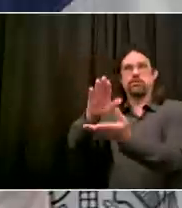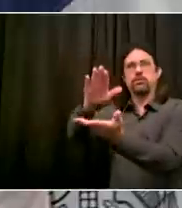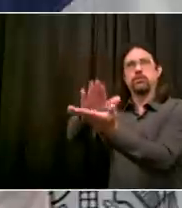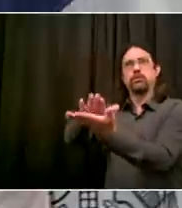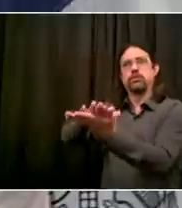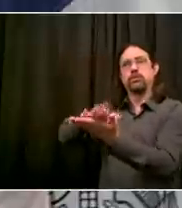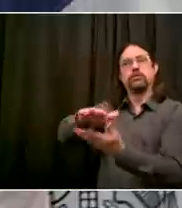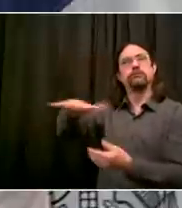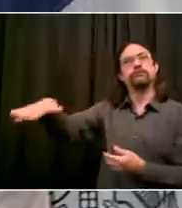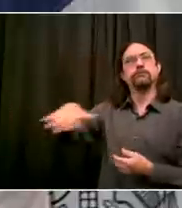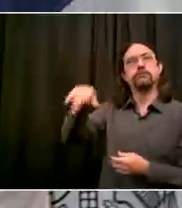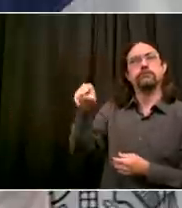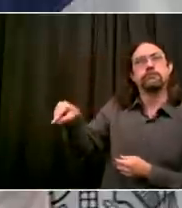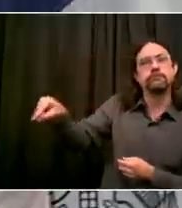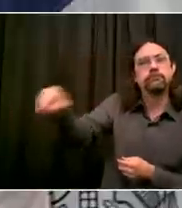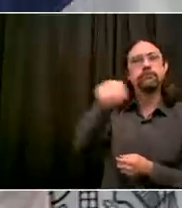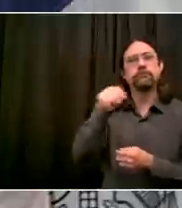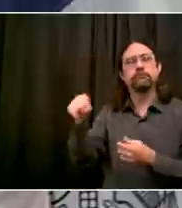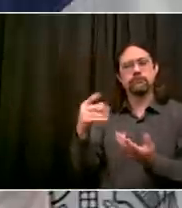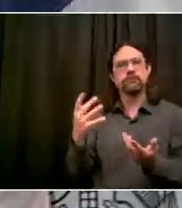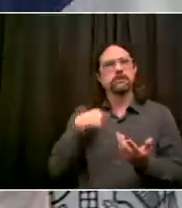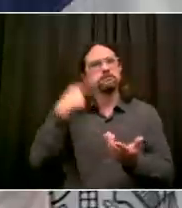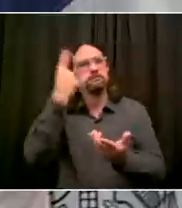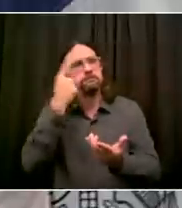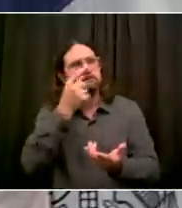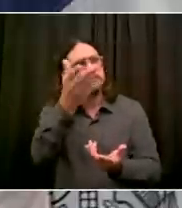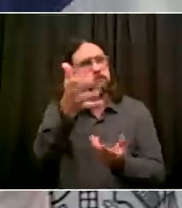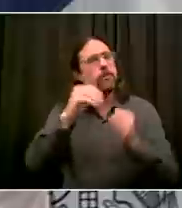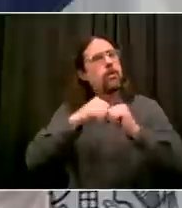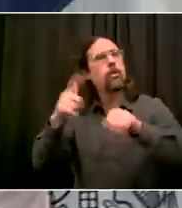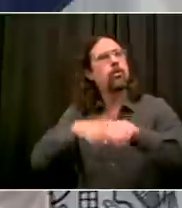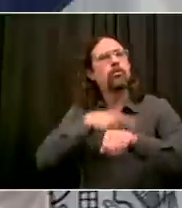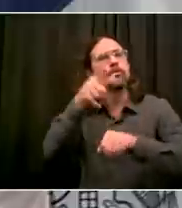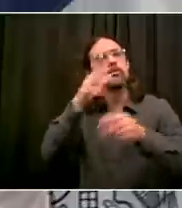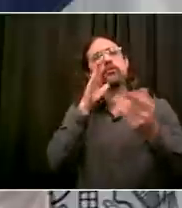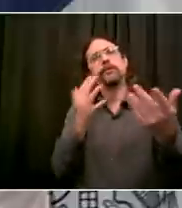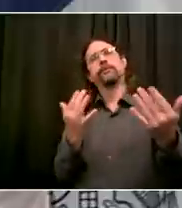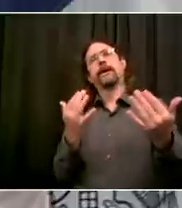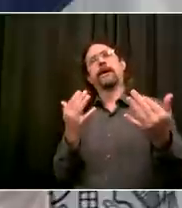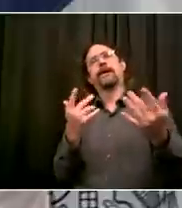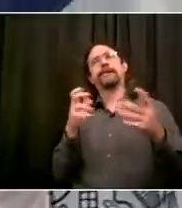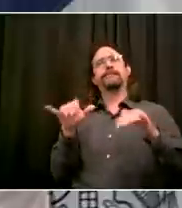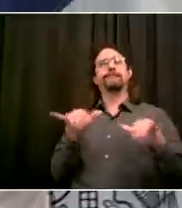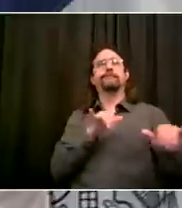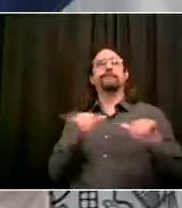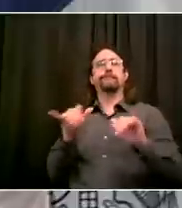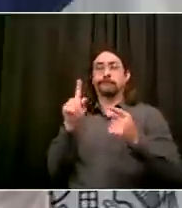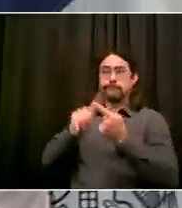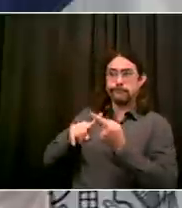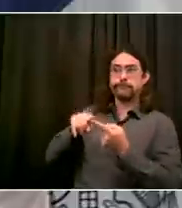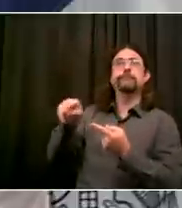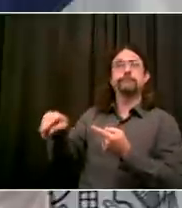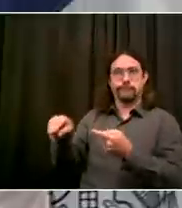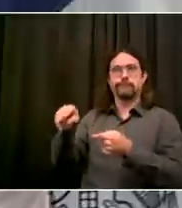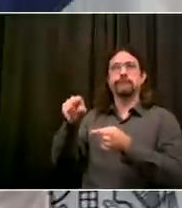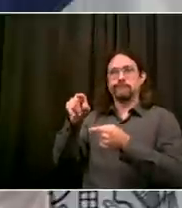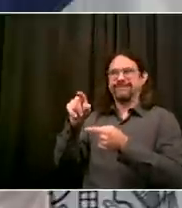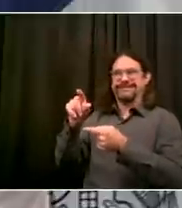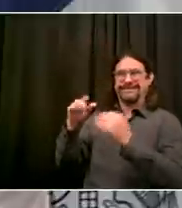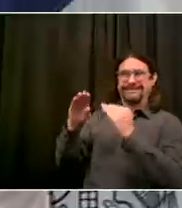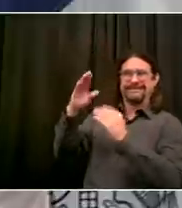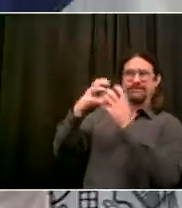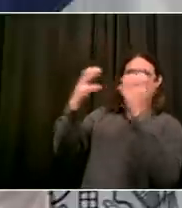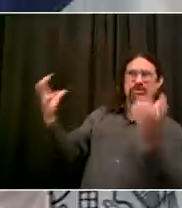talked to our union colleagues. I'm familiar with their concerns. But what we're doing is making our decisions based on data,